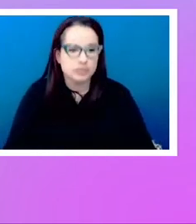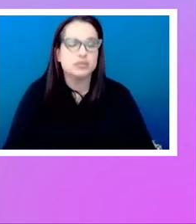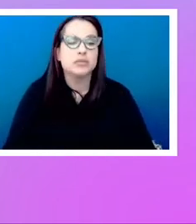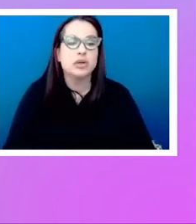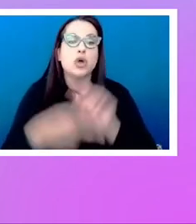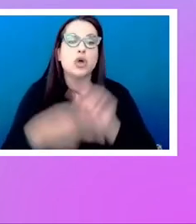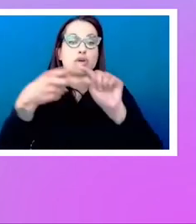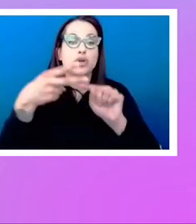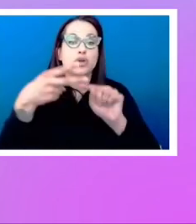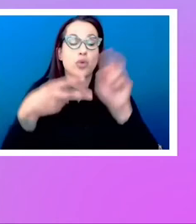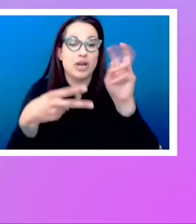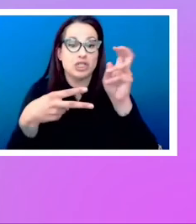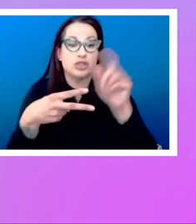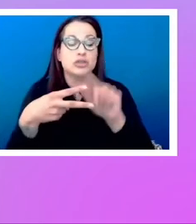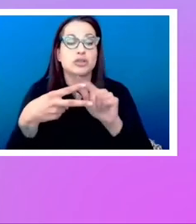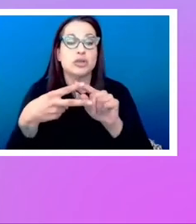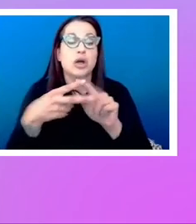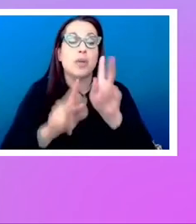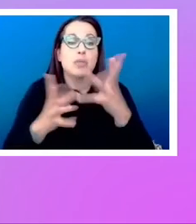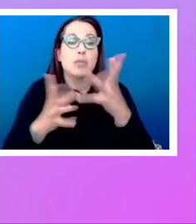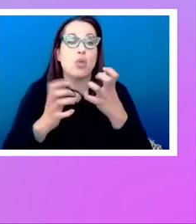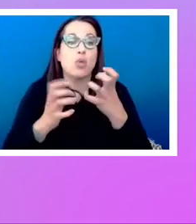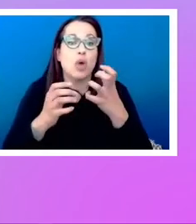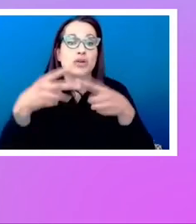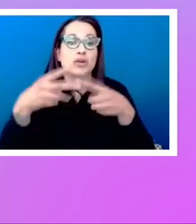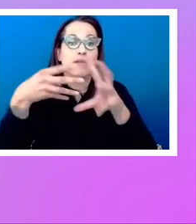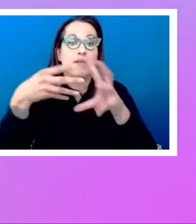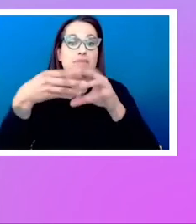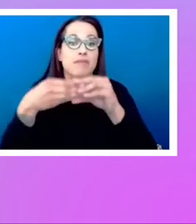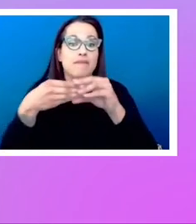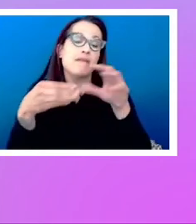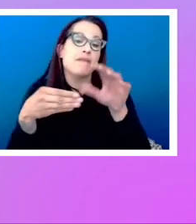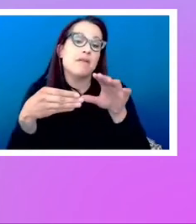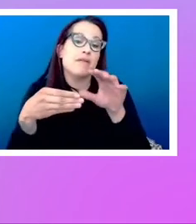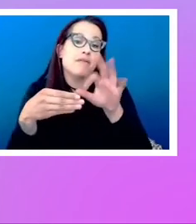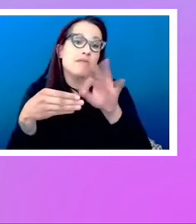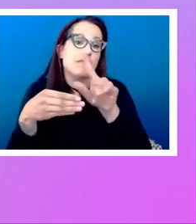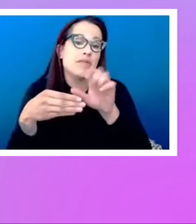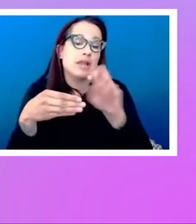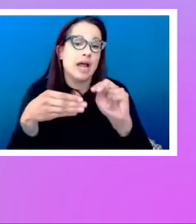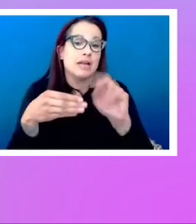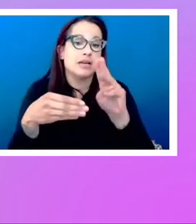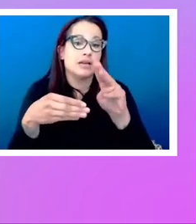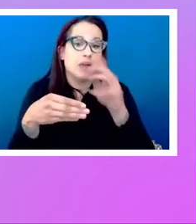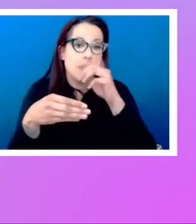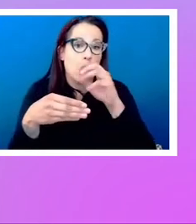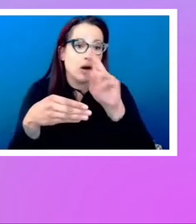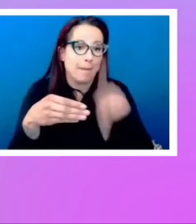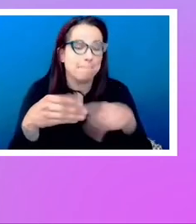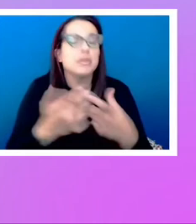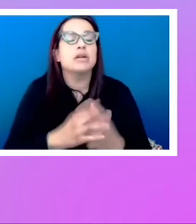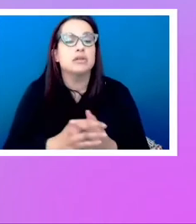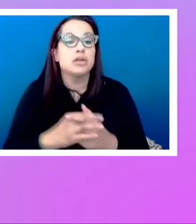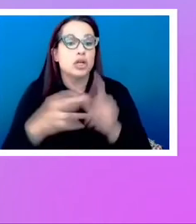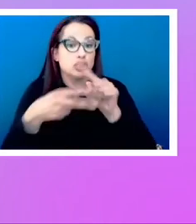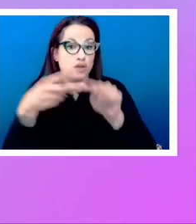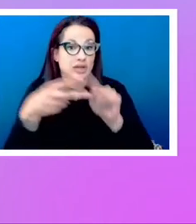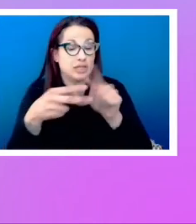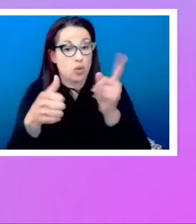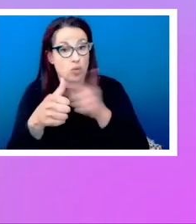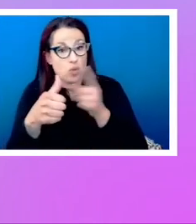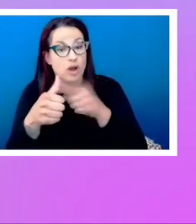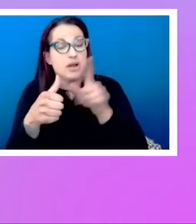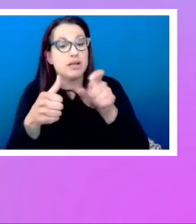issues when people want to flatten out their markup. There's two things that's going on. One is that they would like to be able to